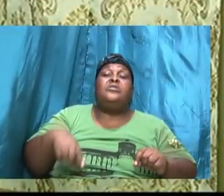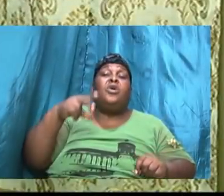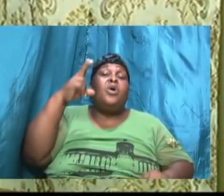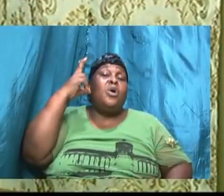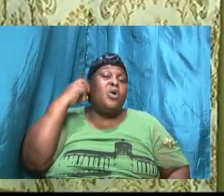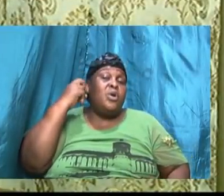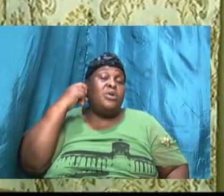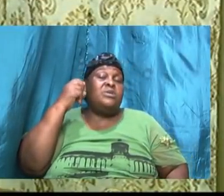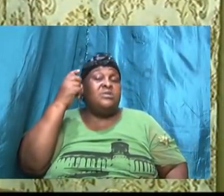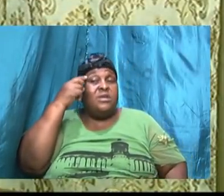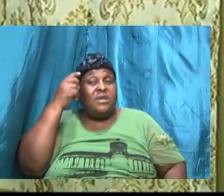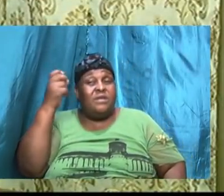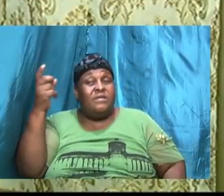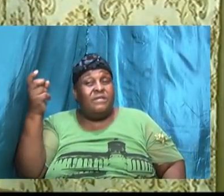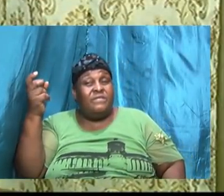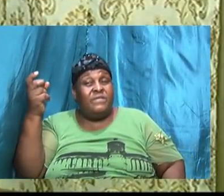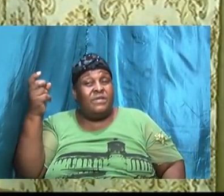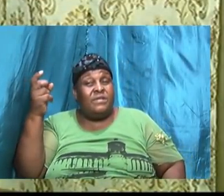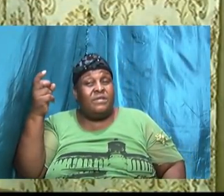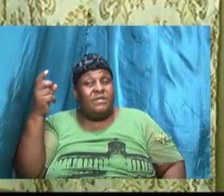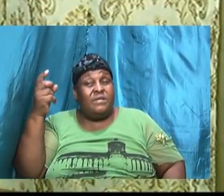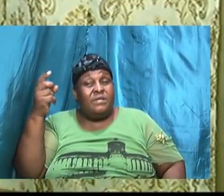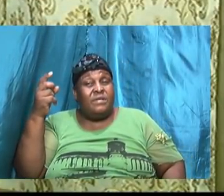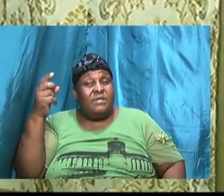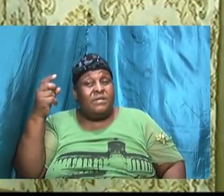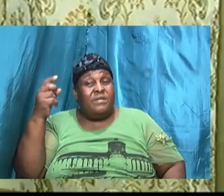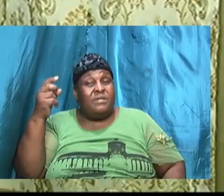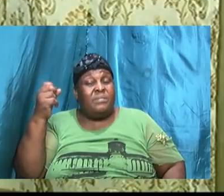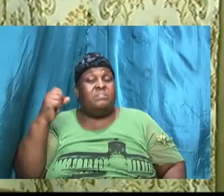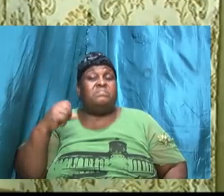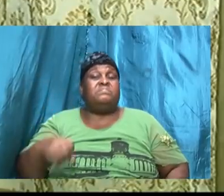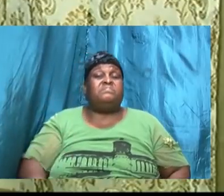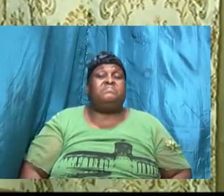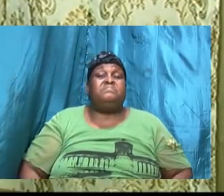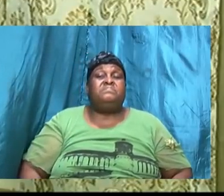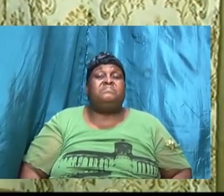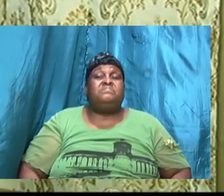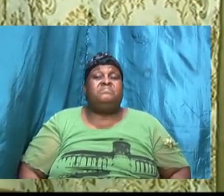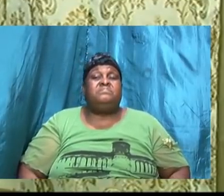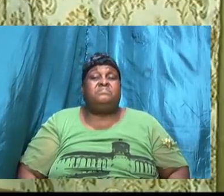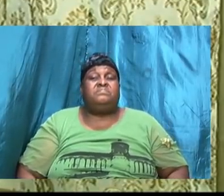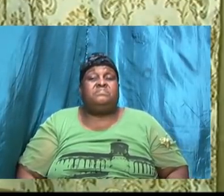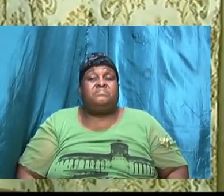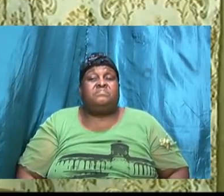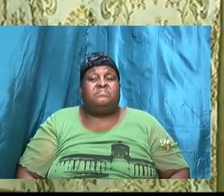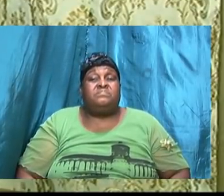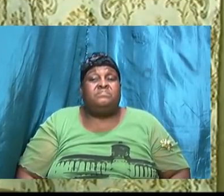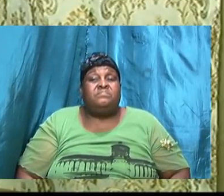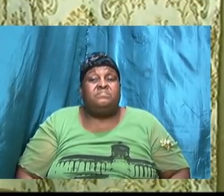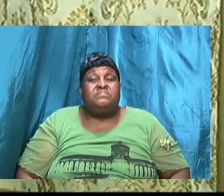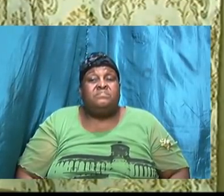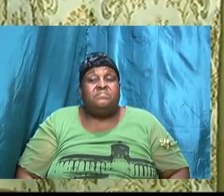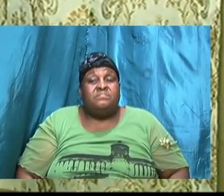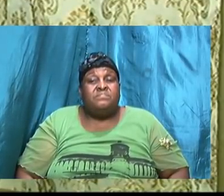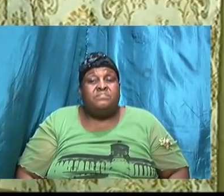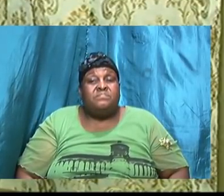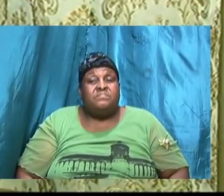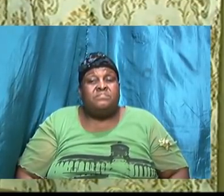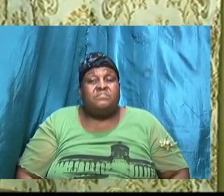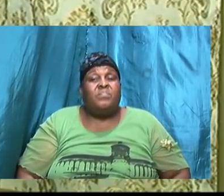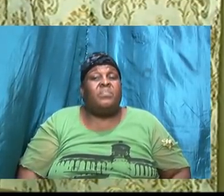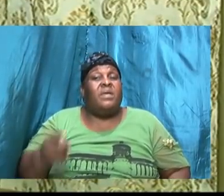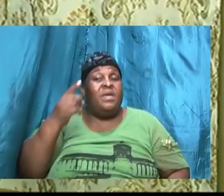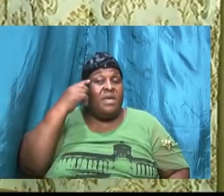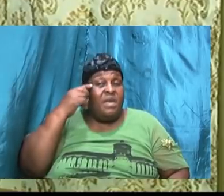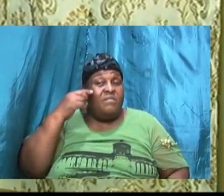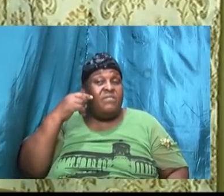in 2nd Samuels 2 5 17 to 21 David